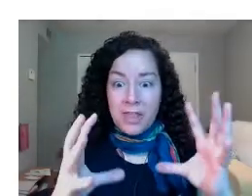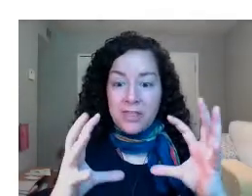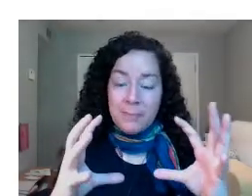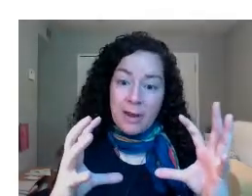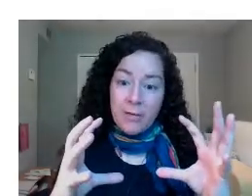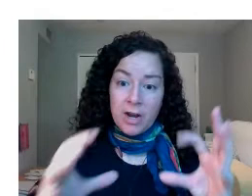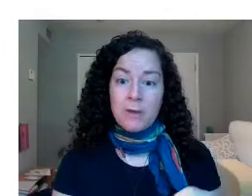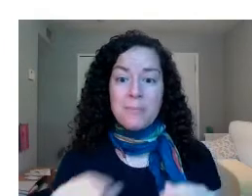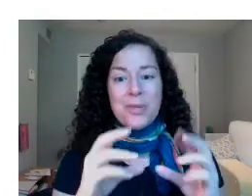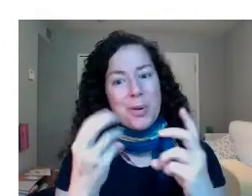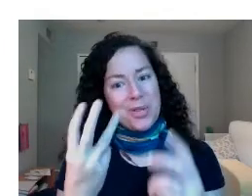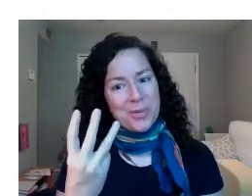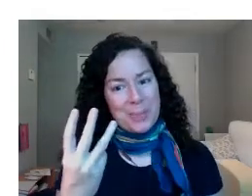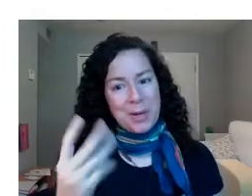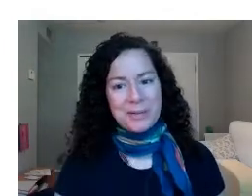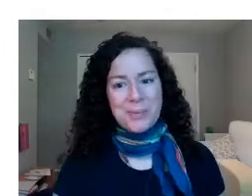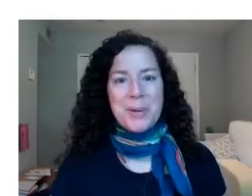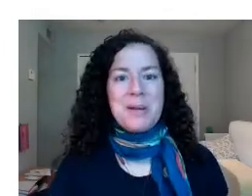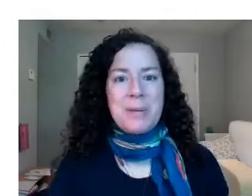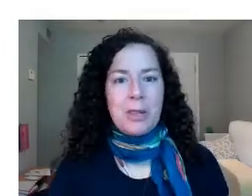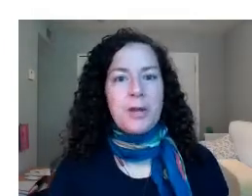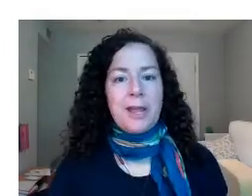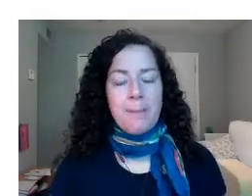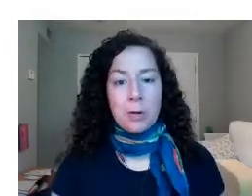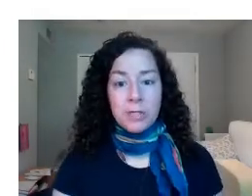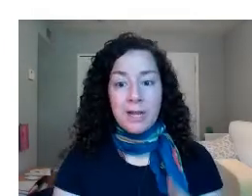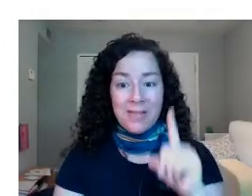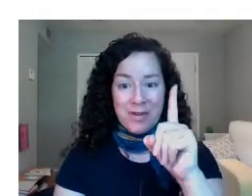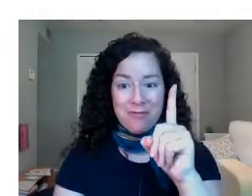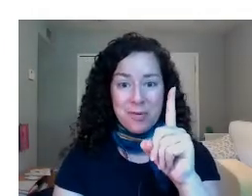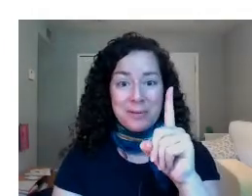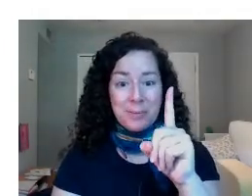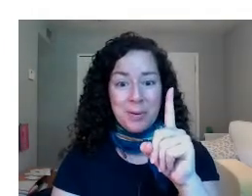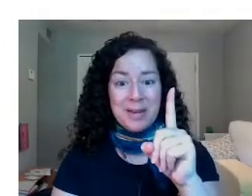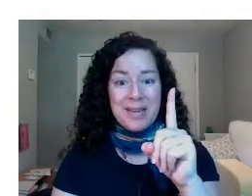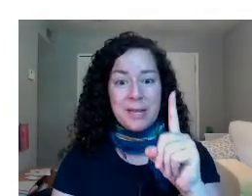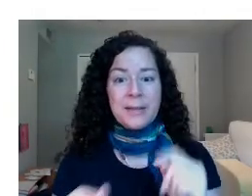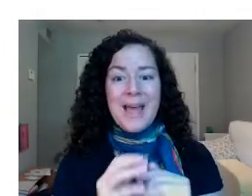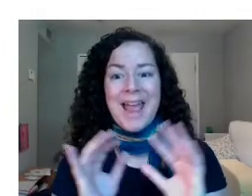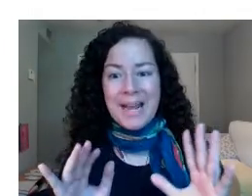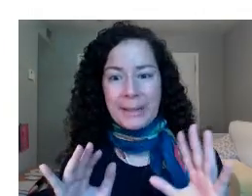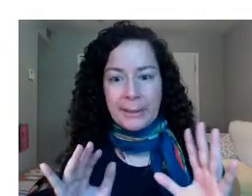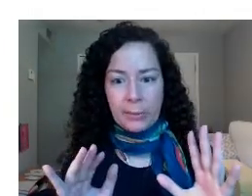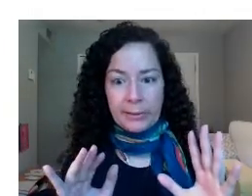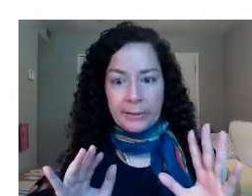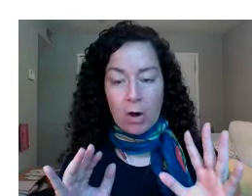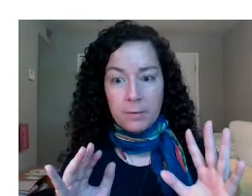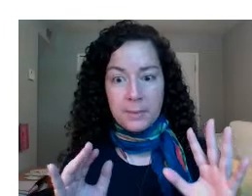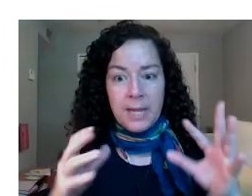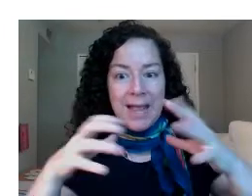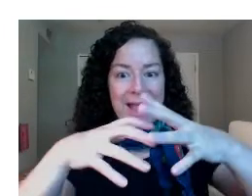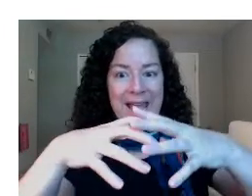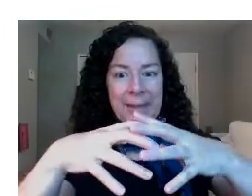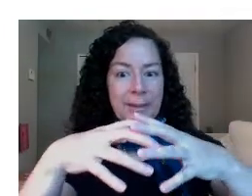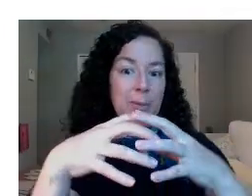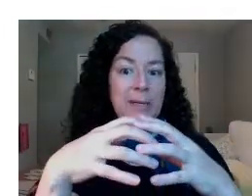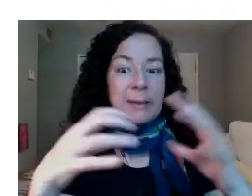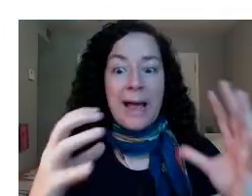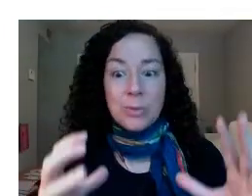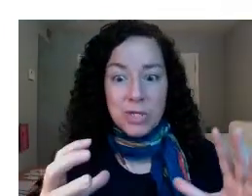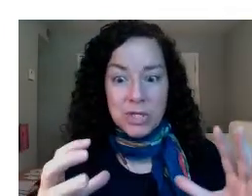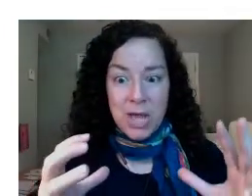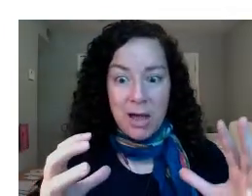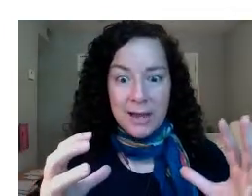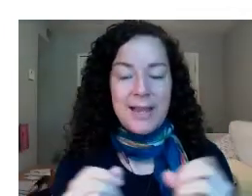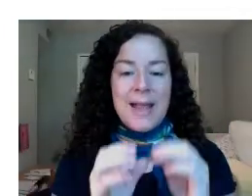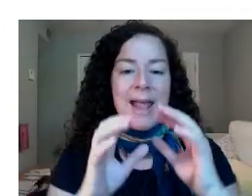Within the pericarp, there are three parts that we're going to be learning about. The first one is the exoscarp. Exo means